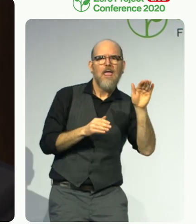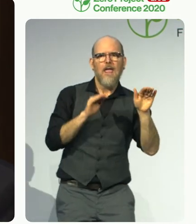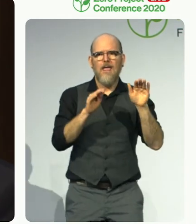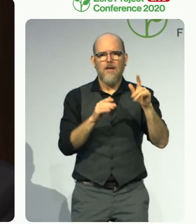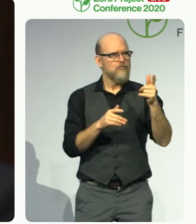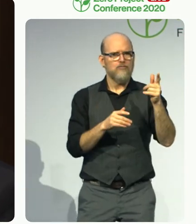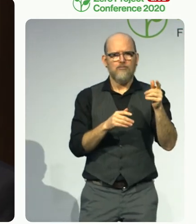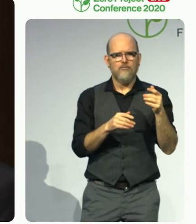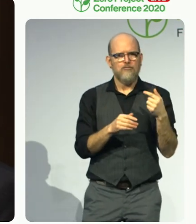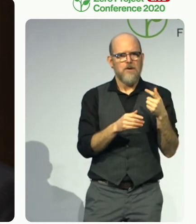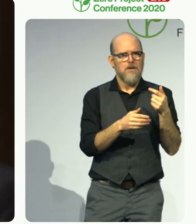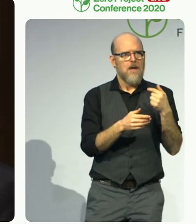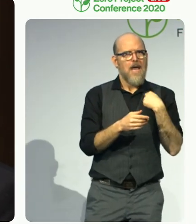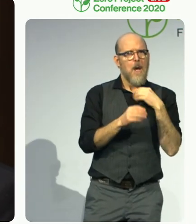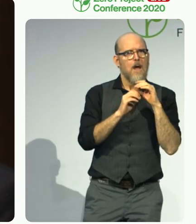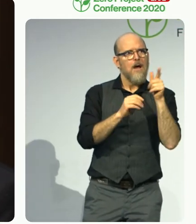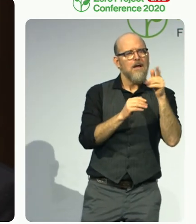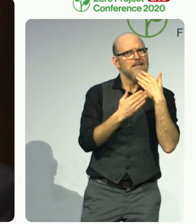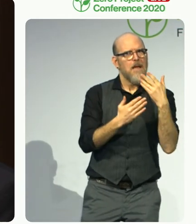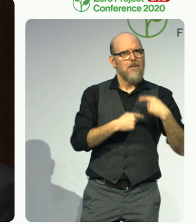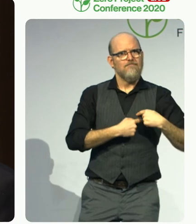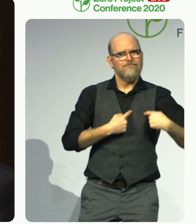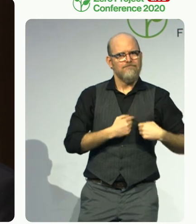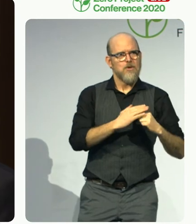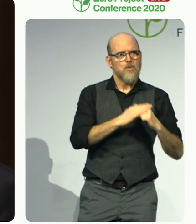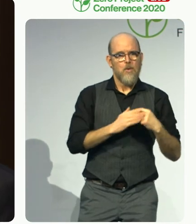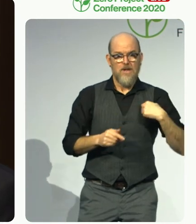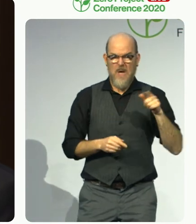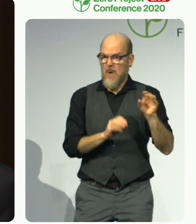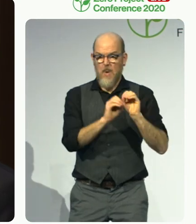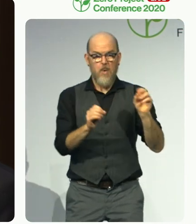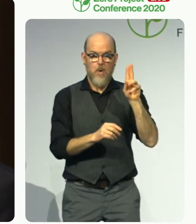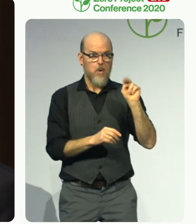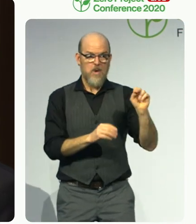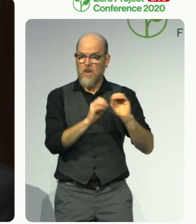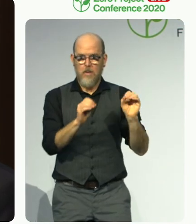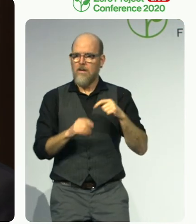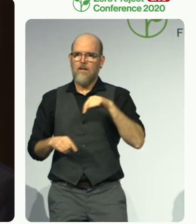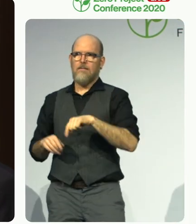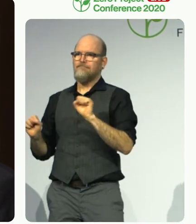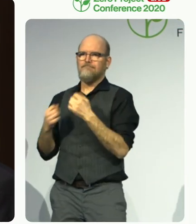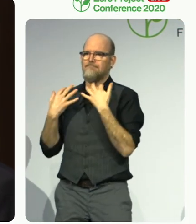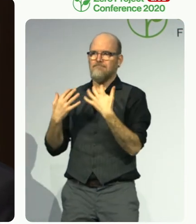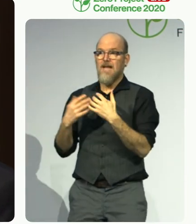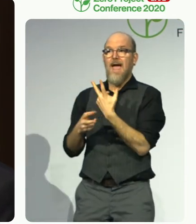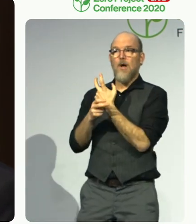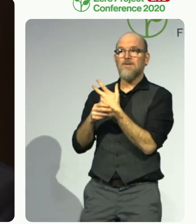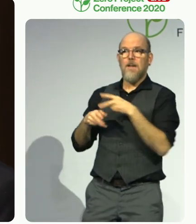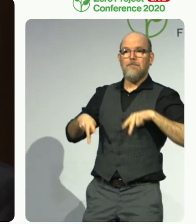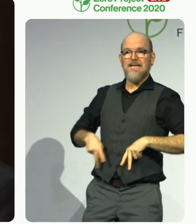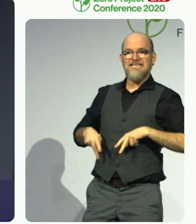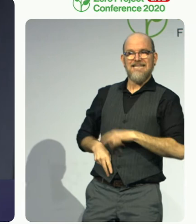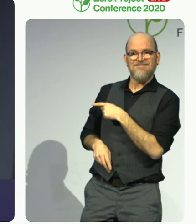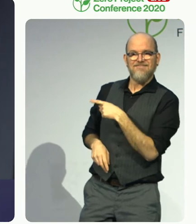together with that of the Austrian Foreign Ministry and the permanent mission of Austria